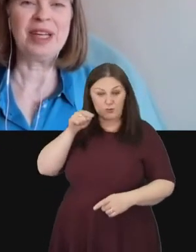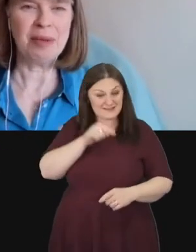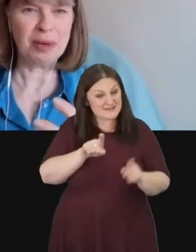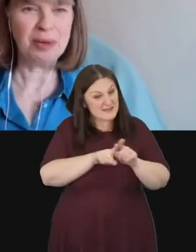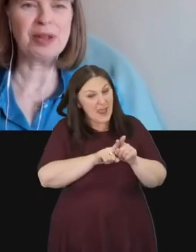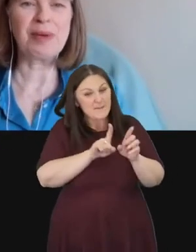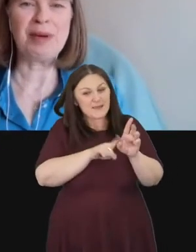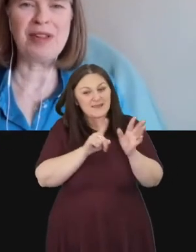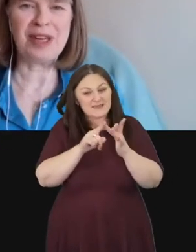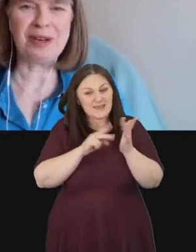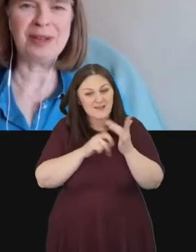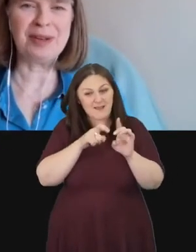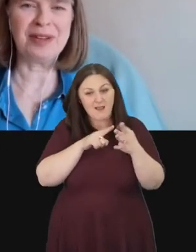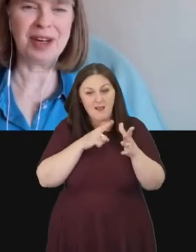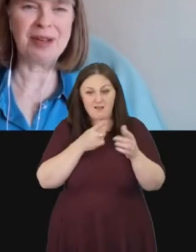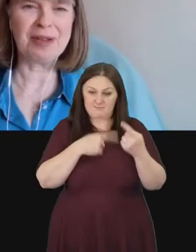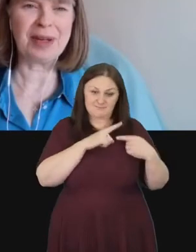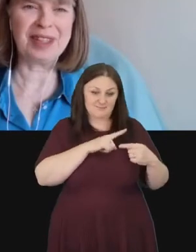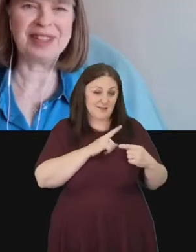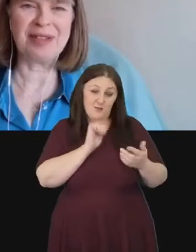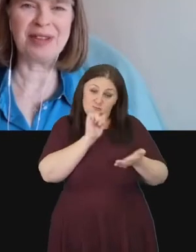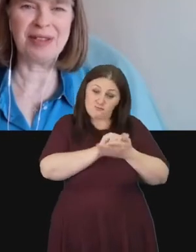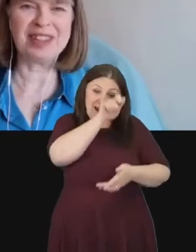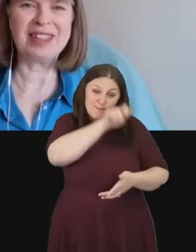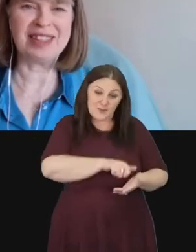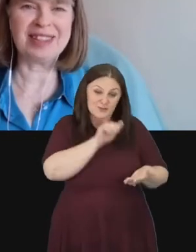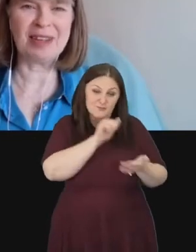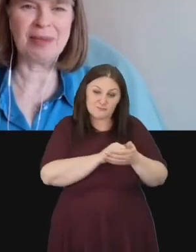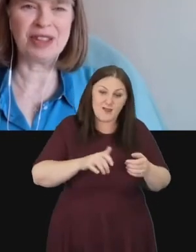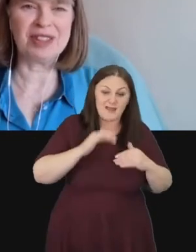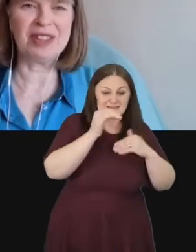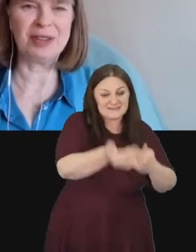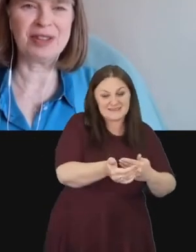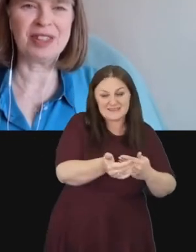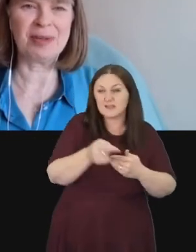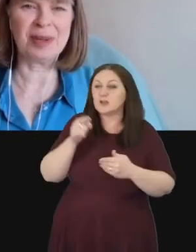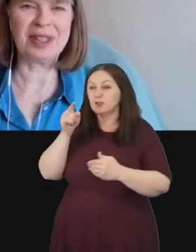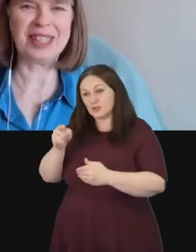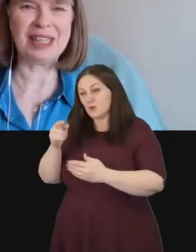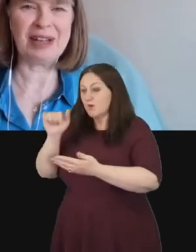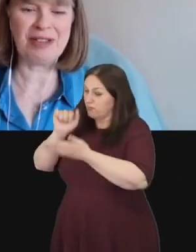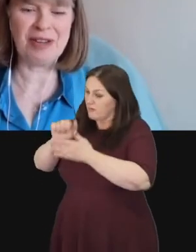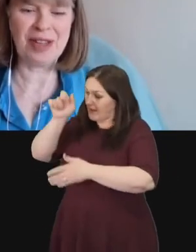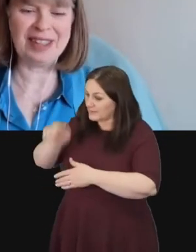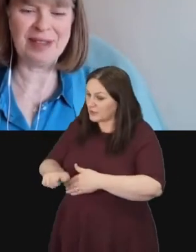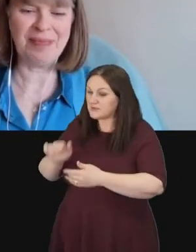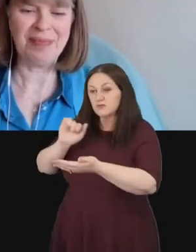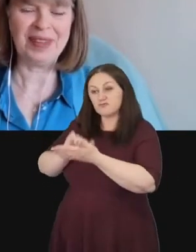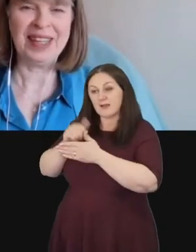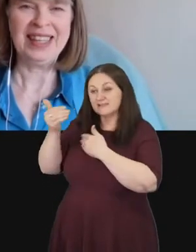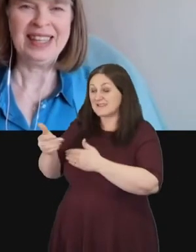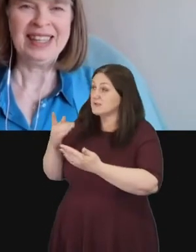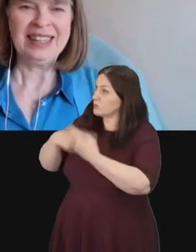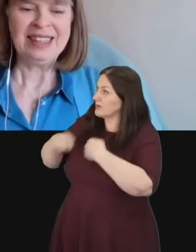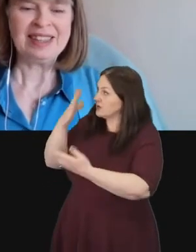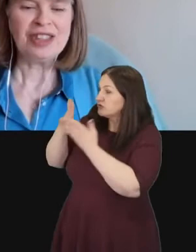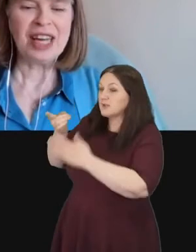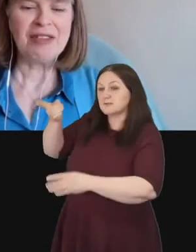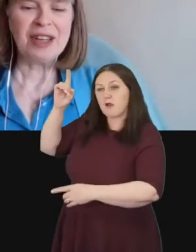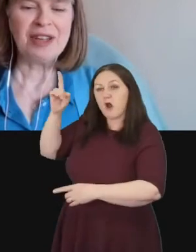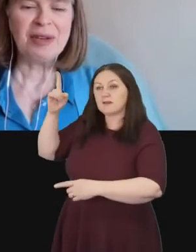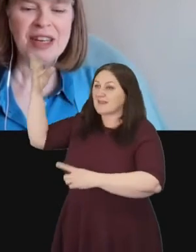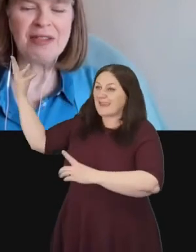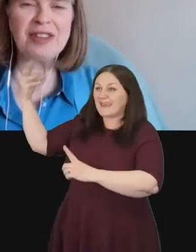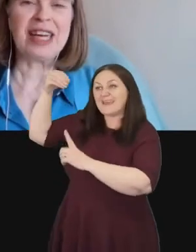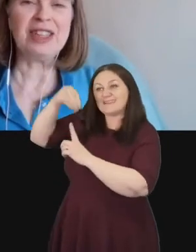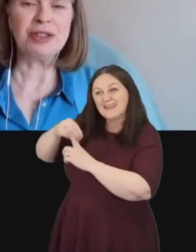it will also be with you. You are the right person for the right season and we trust that God is at work in and through that. So